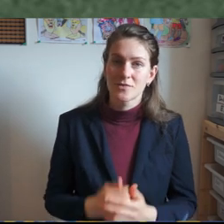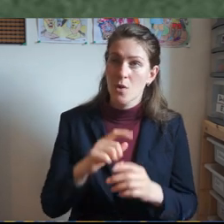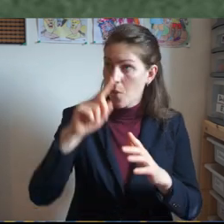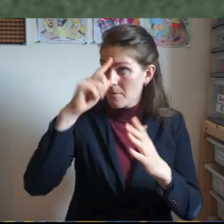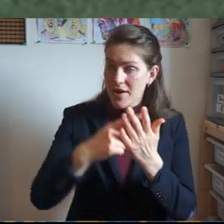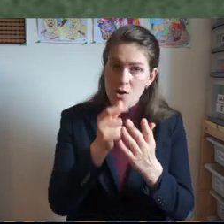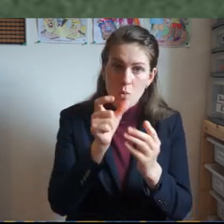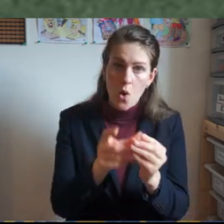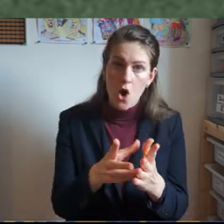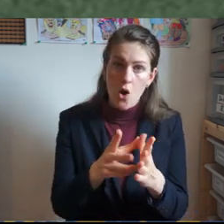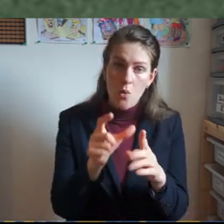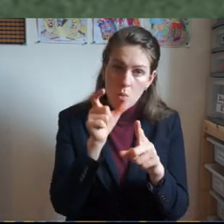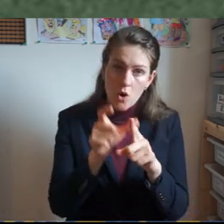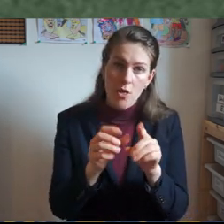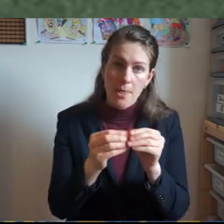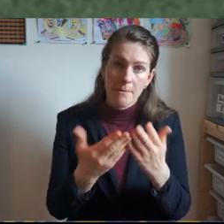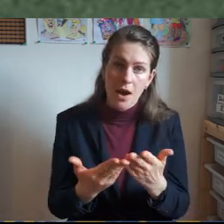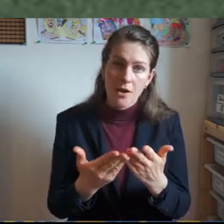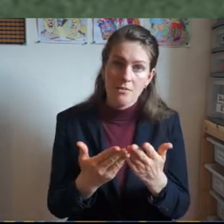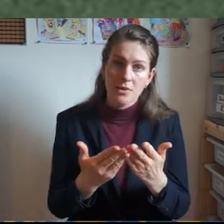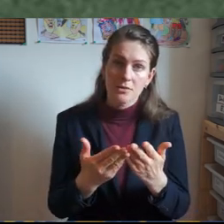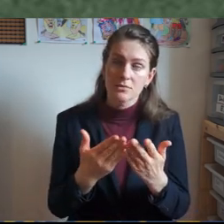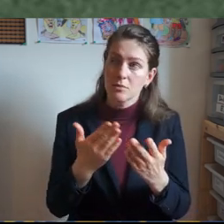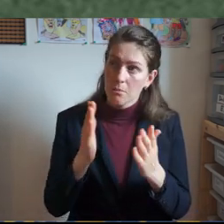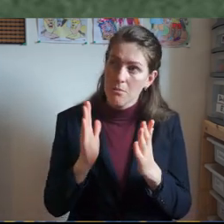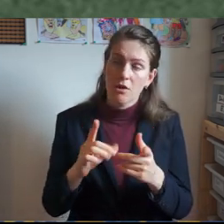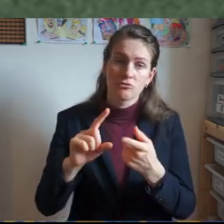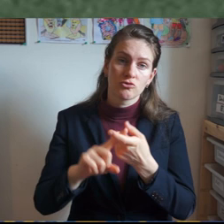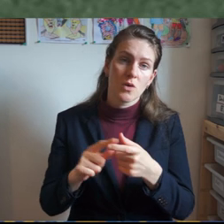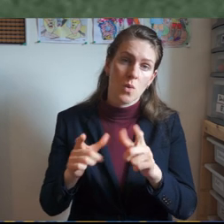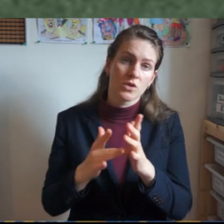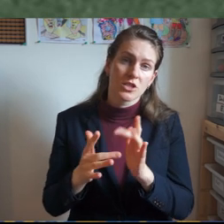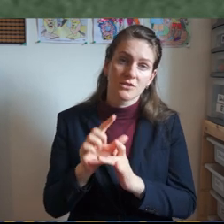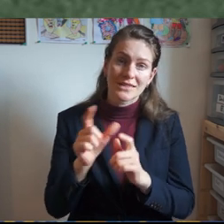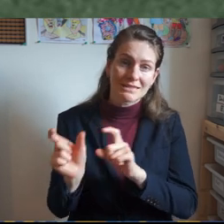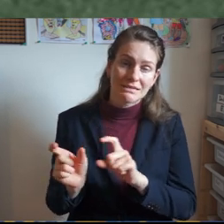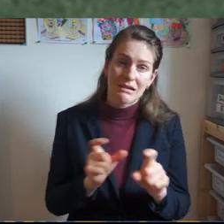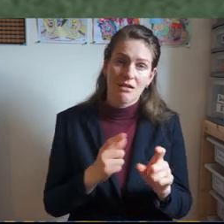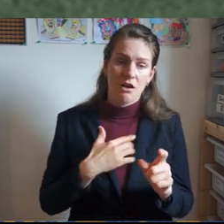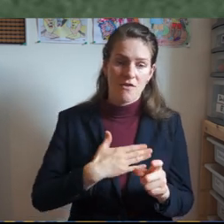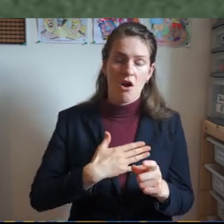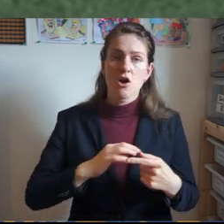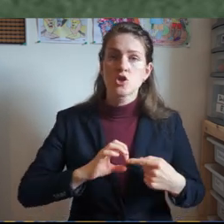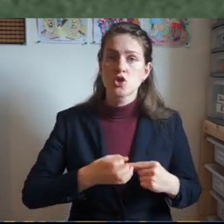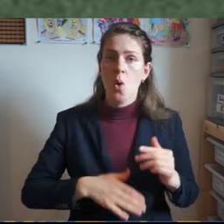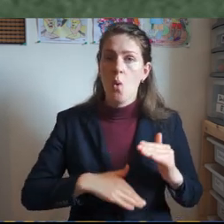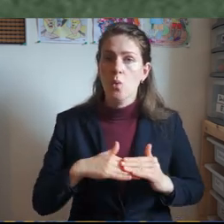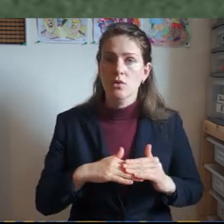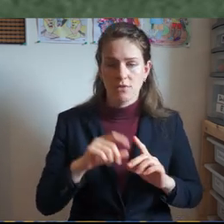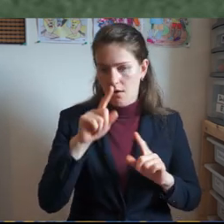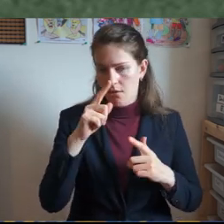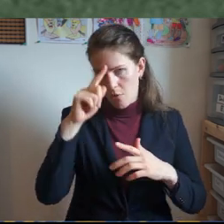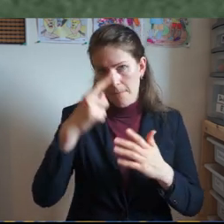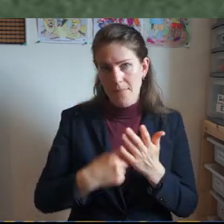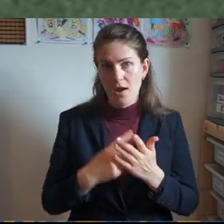Christ if we still have a stony heart we cannot obey the commandments we are disobedient